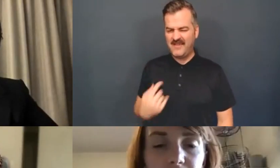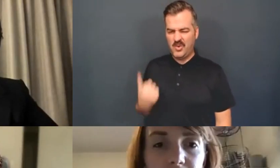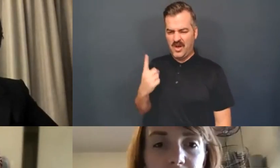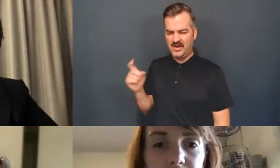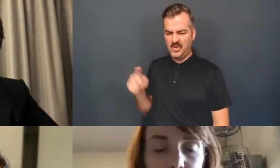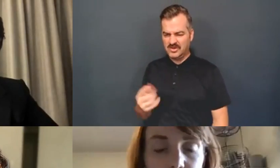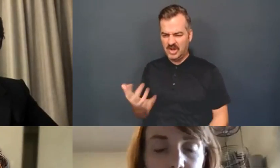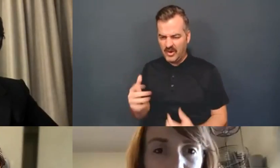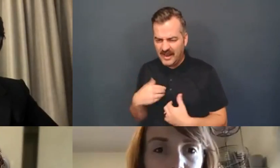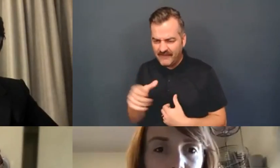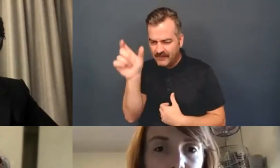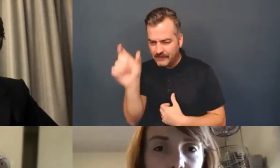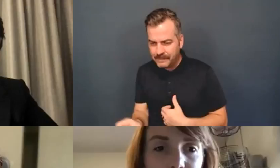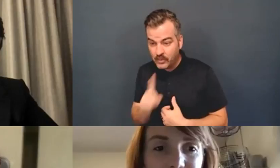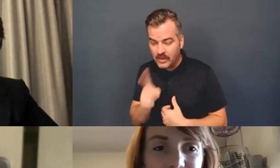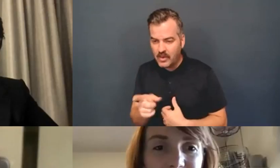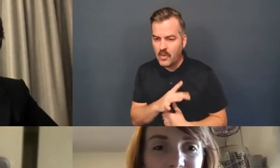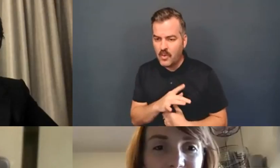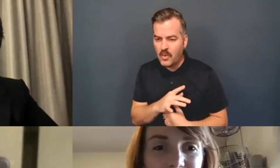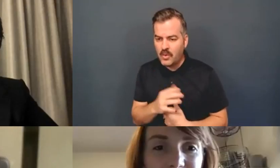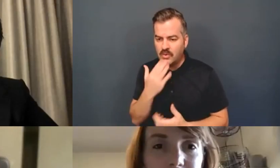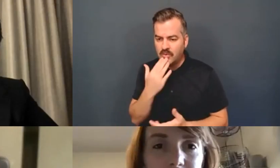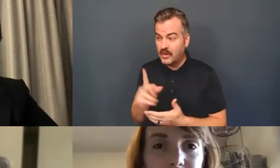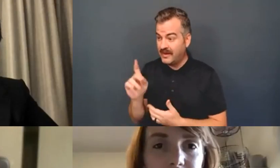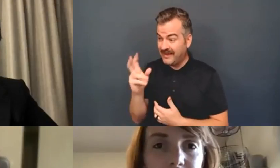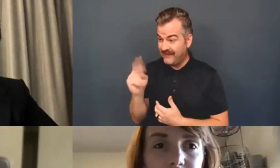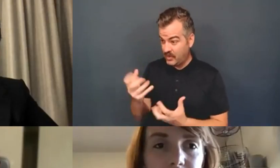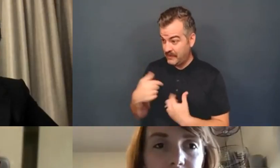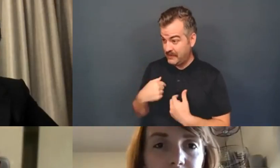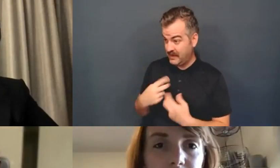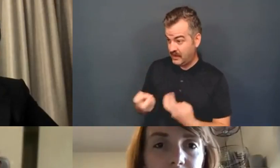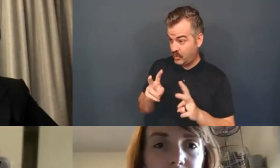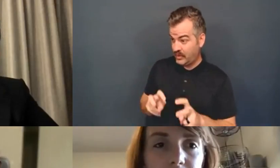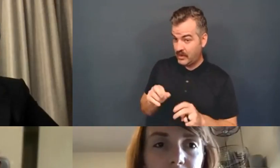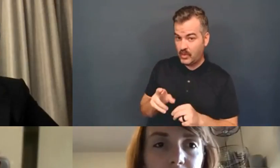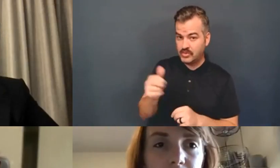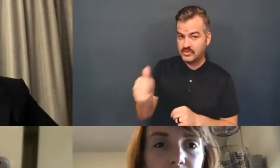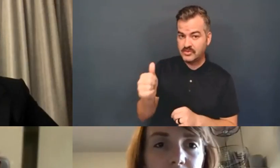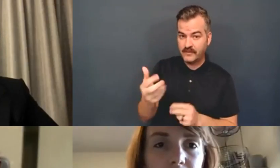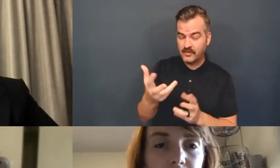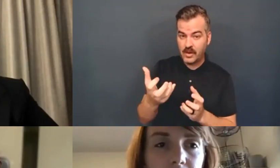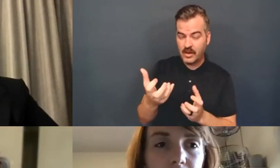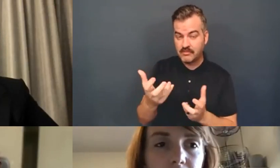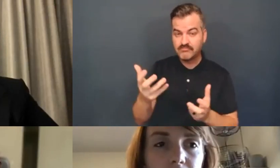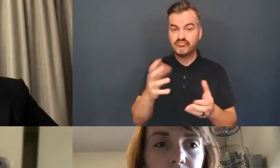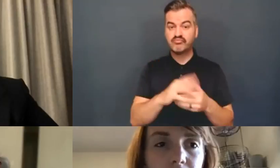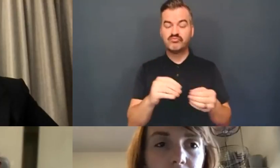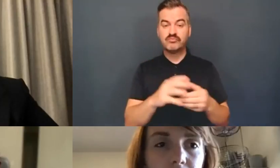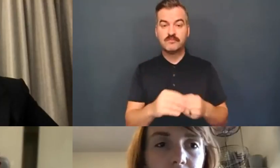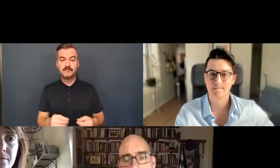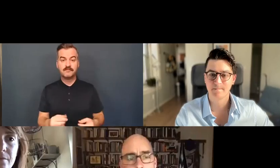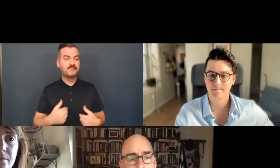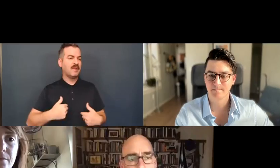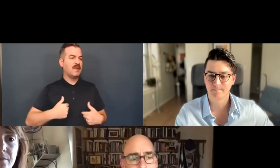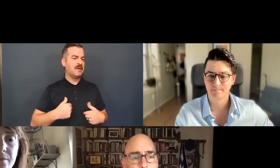that looks really good. Kevin, did you want me to read that or do you want to verbalize it? Yeah,